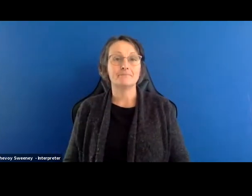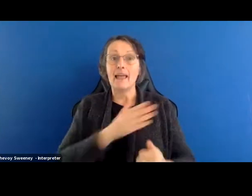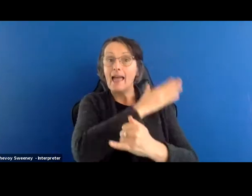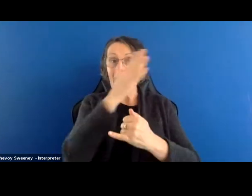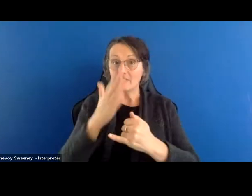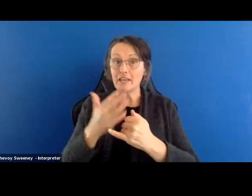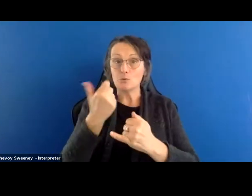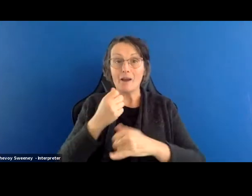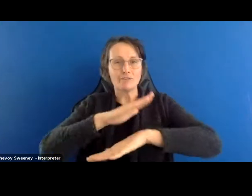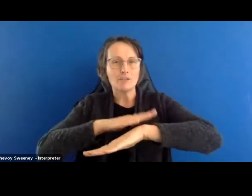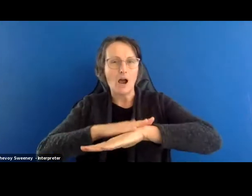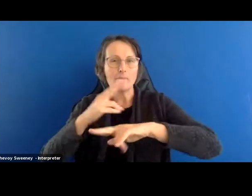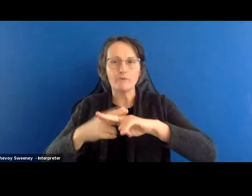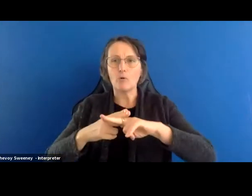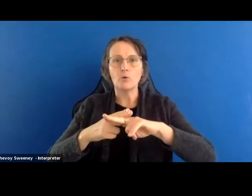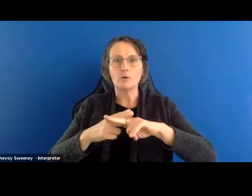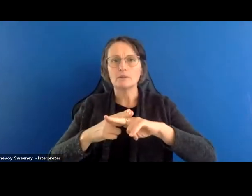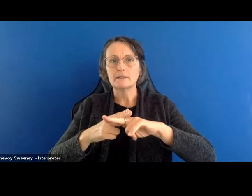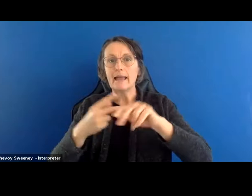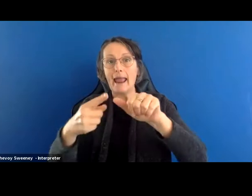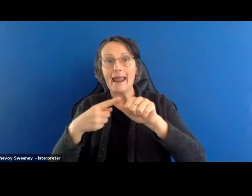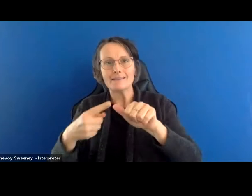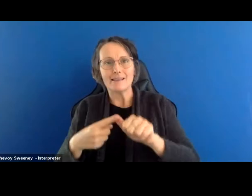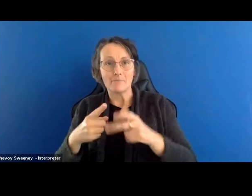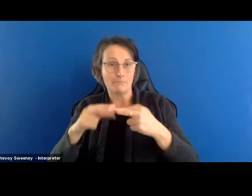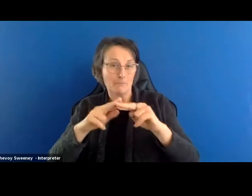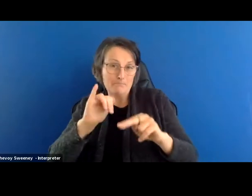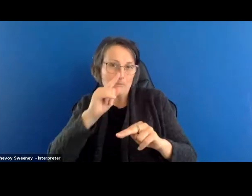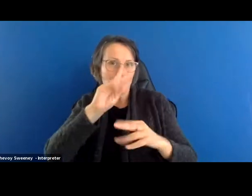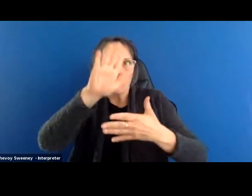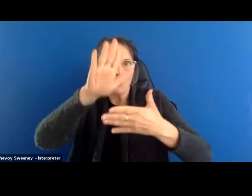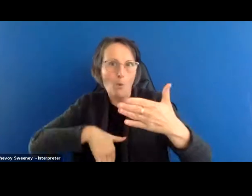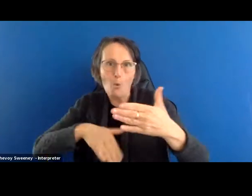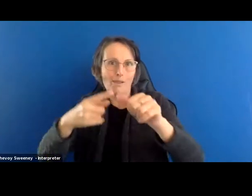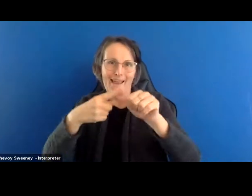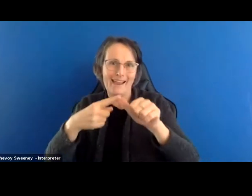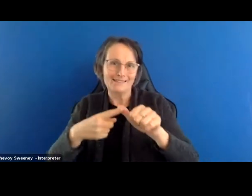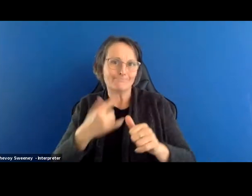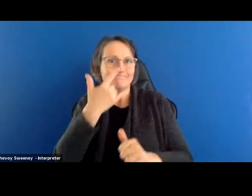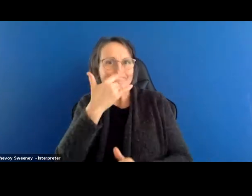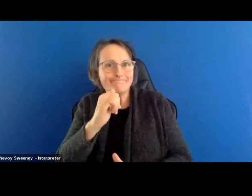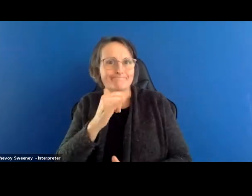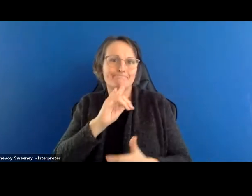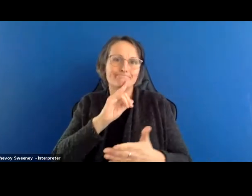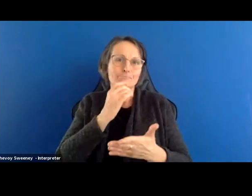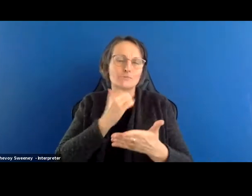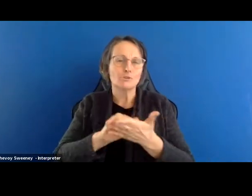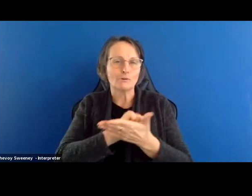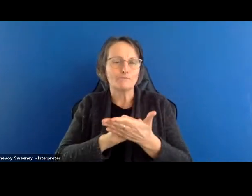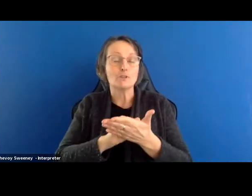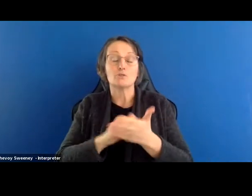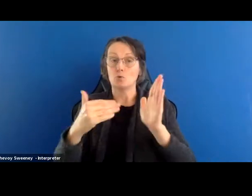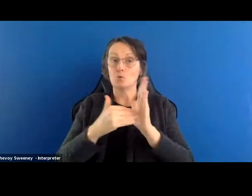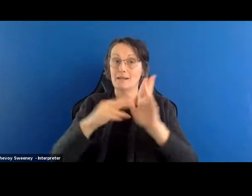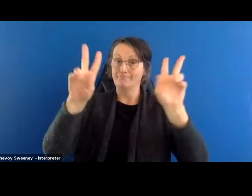the end to explore those questions, but we apologise if we don't get to yours. As I mentioned before, today's topic is Field Guiding